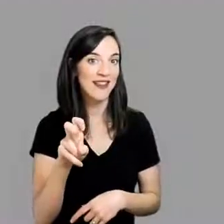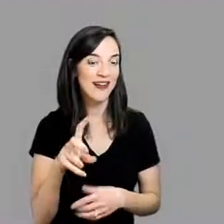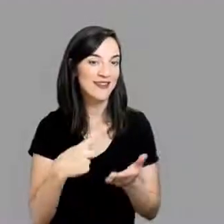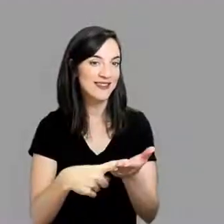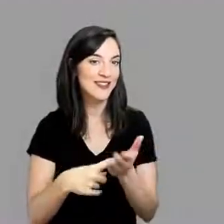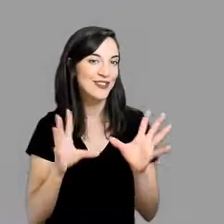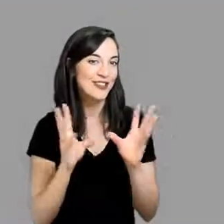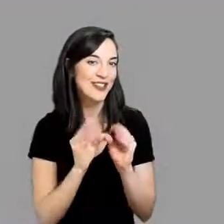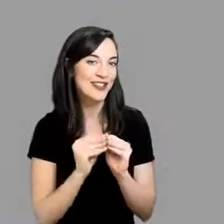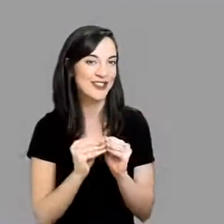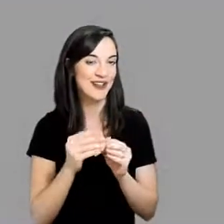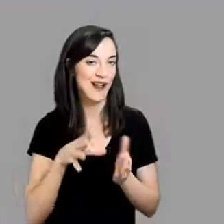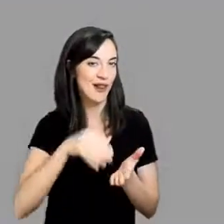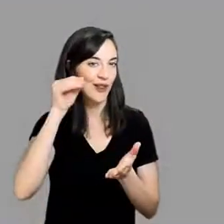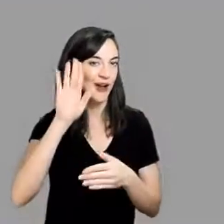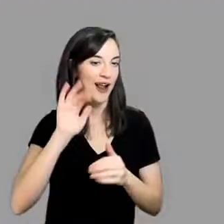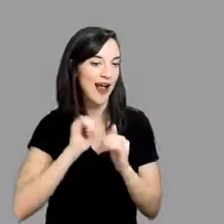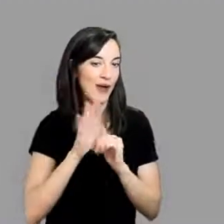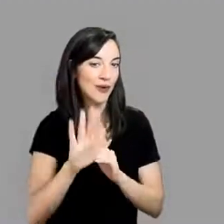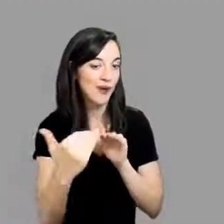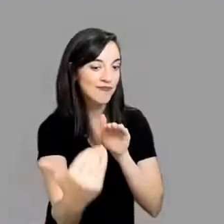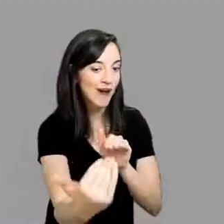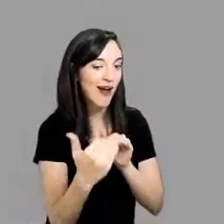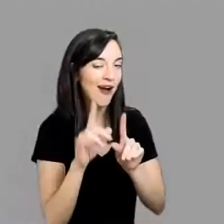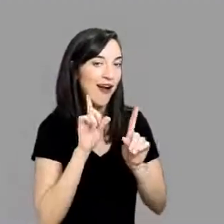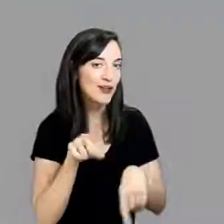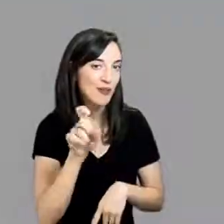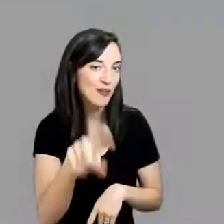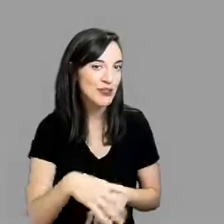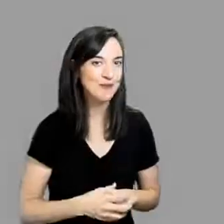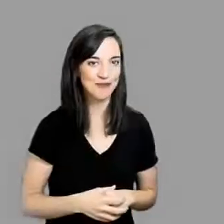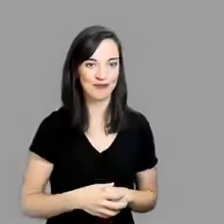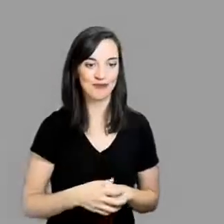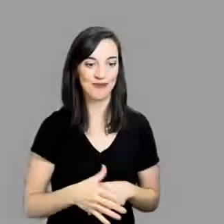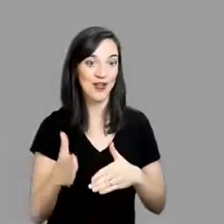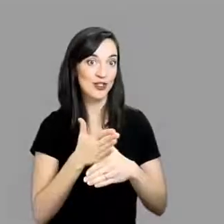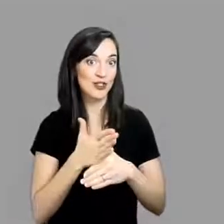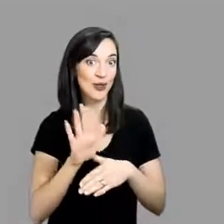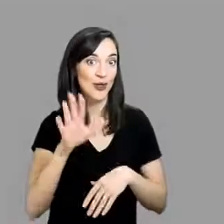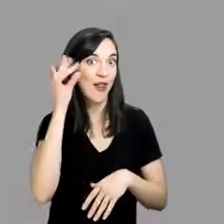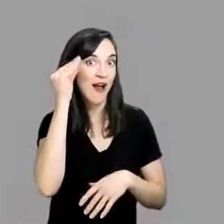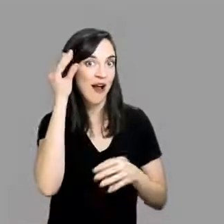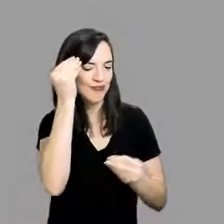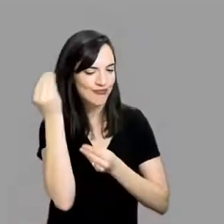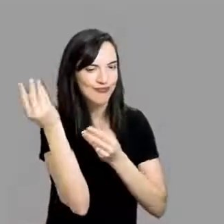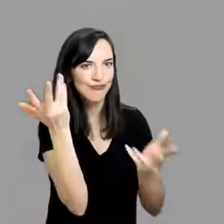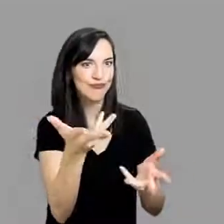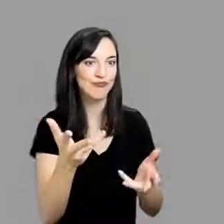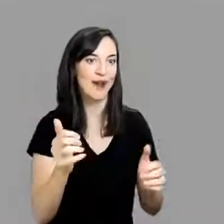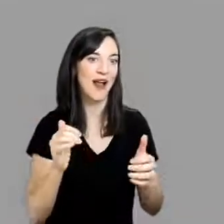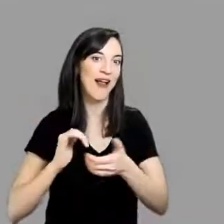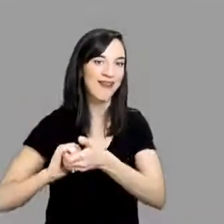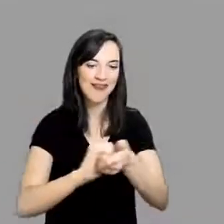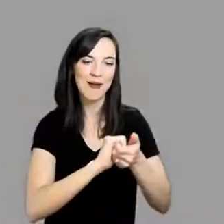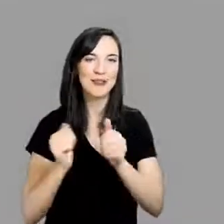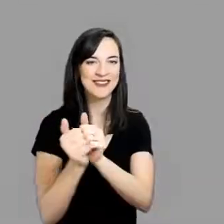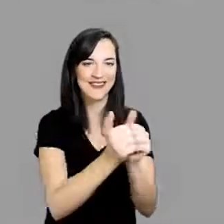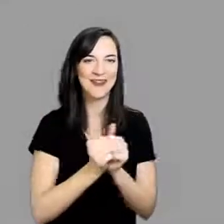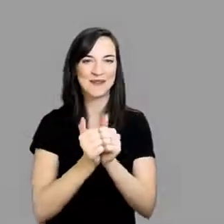Come to the TA Live discussion to learn how your colleagues address this question and share your thoughts to collaborate together.